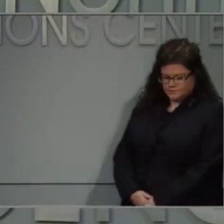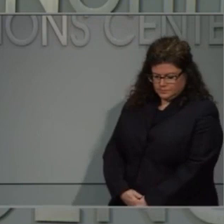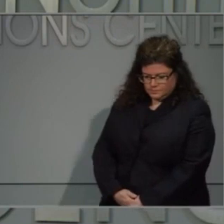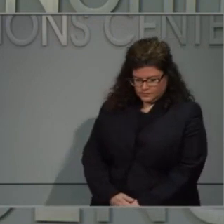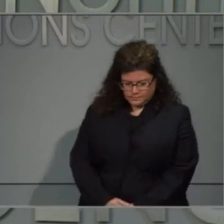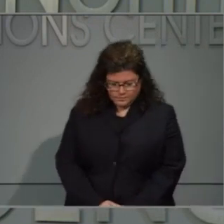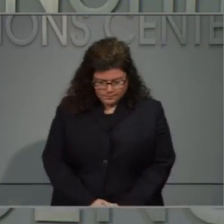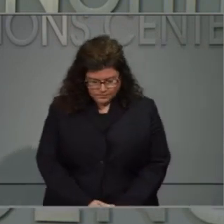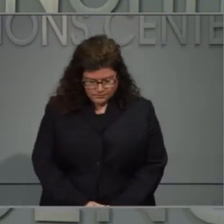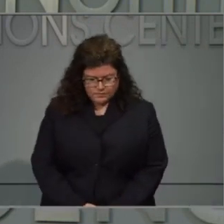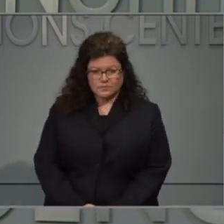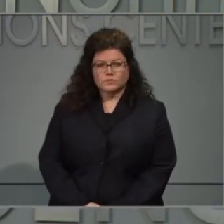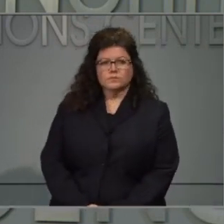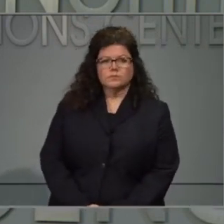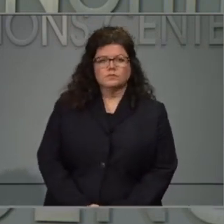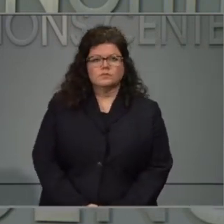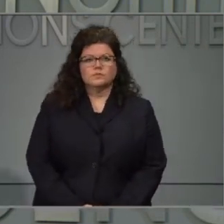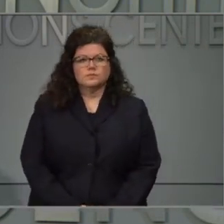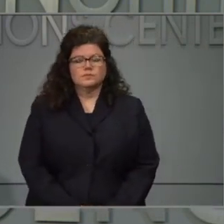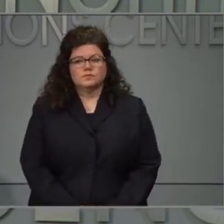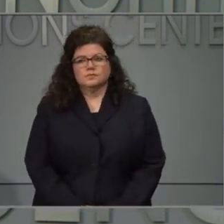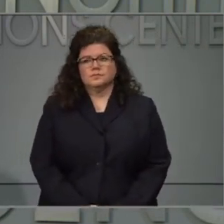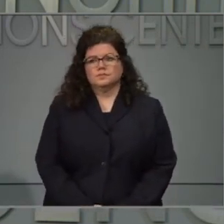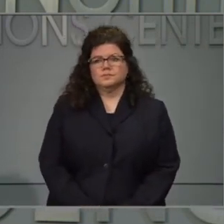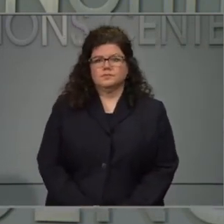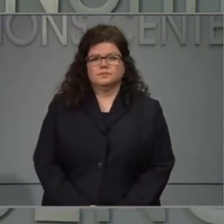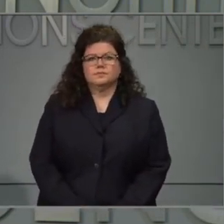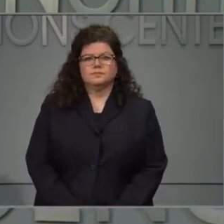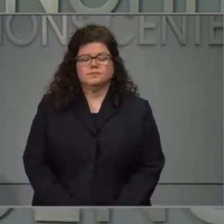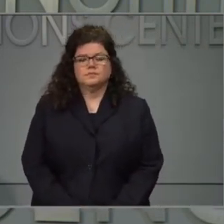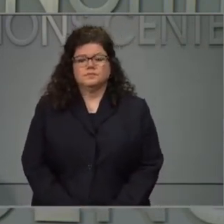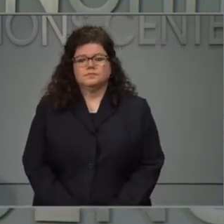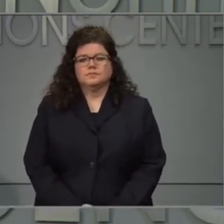Our first question is from Cullen Browder with WRAL-TV.